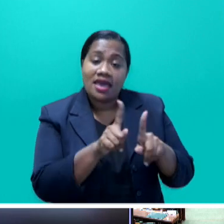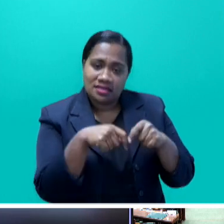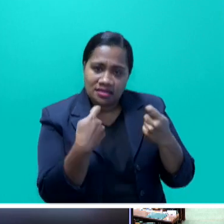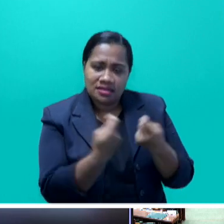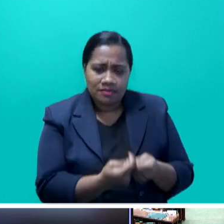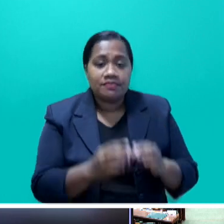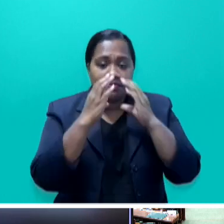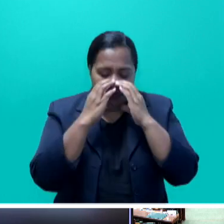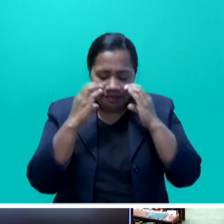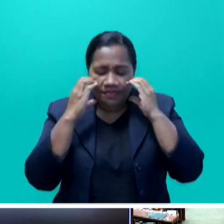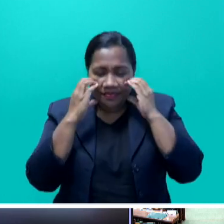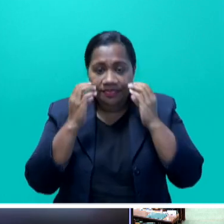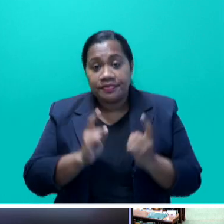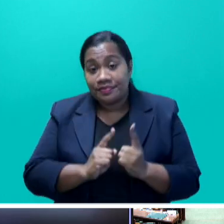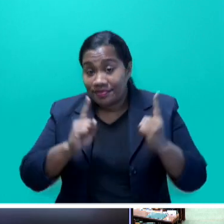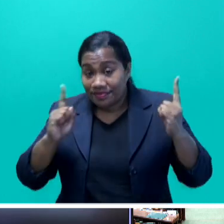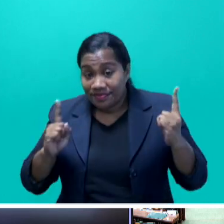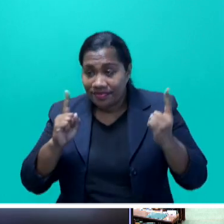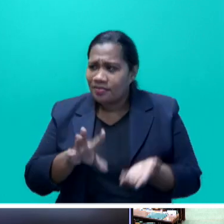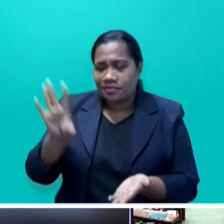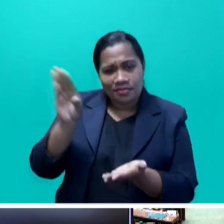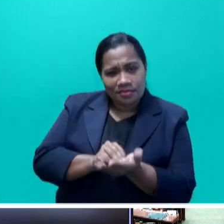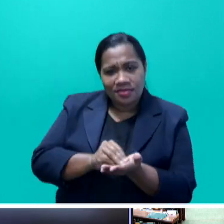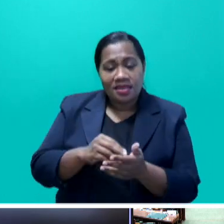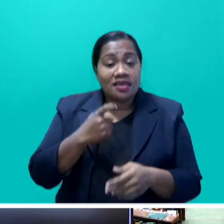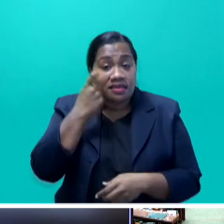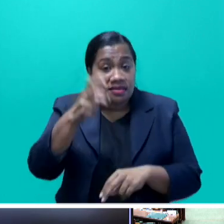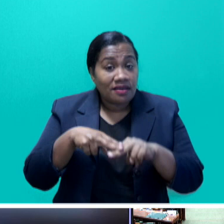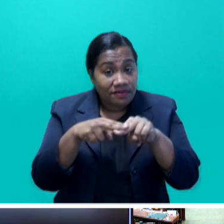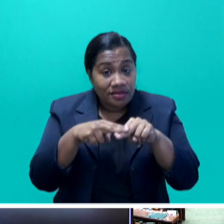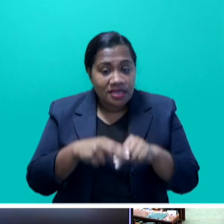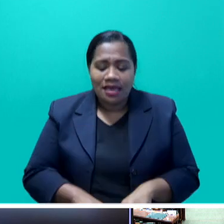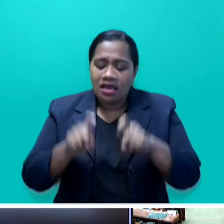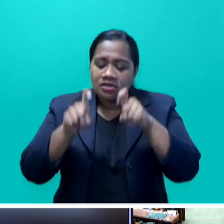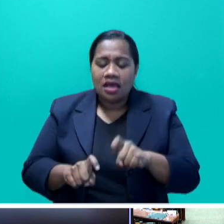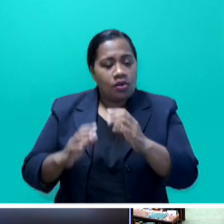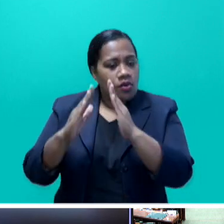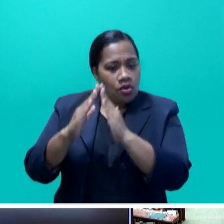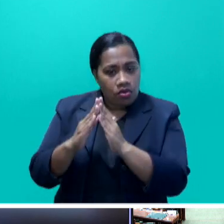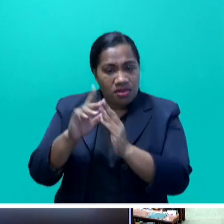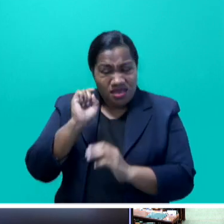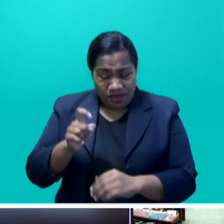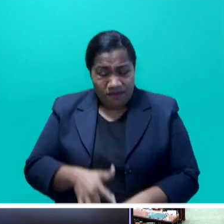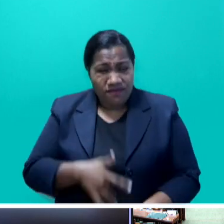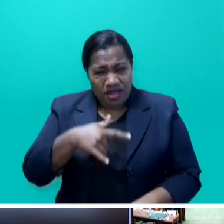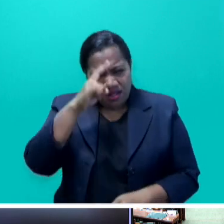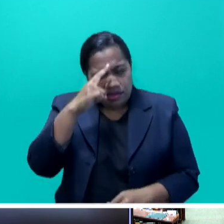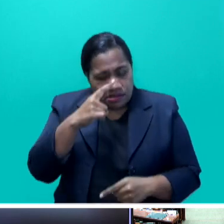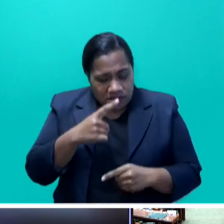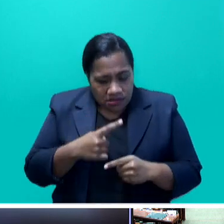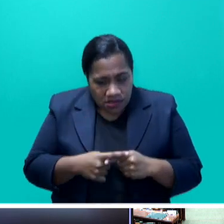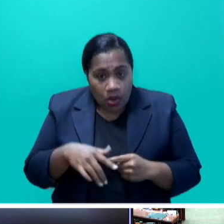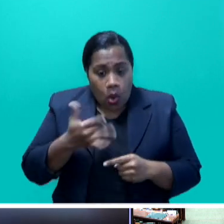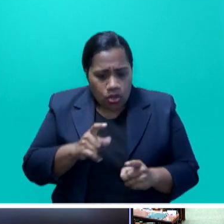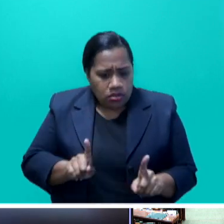distance from others, install CareFijian on your phone, and stay home if you feel unwell or have been in contact with